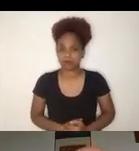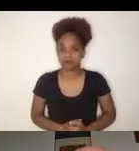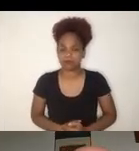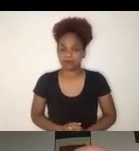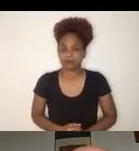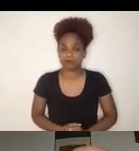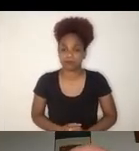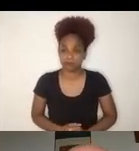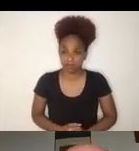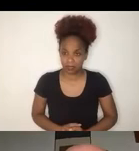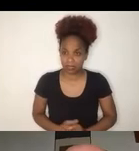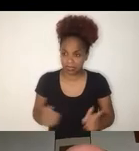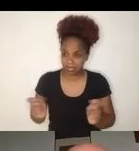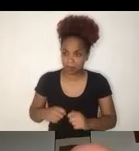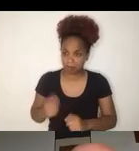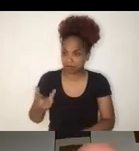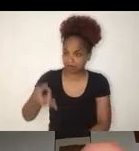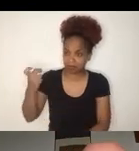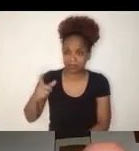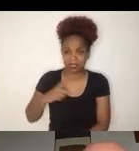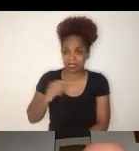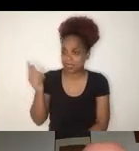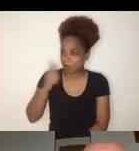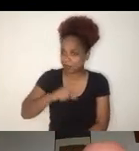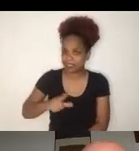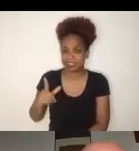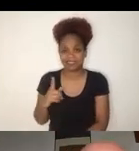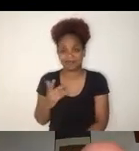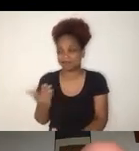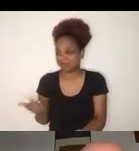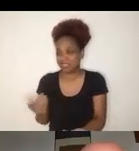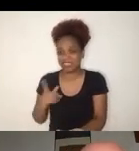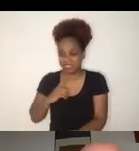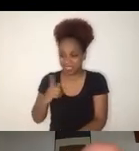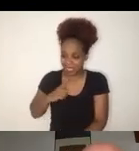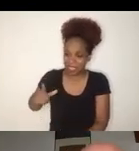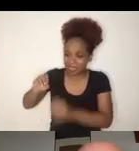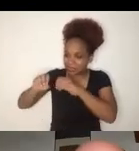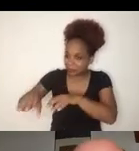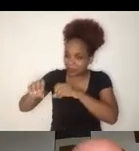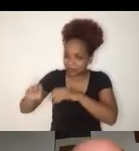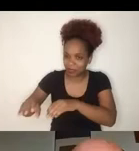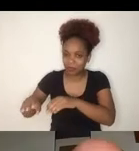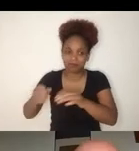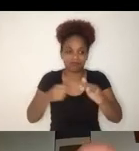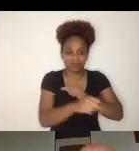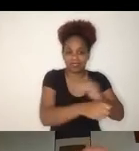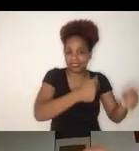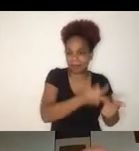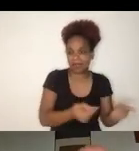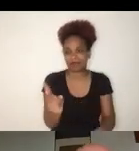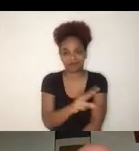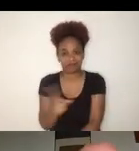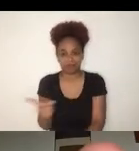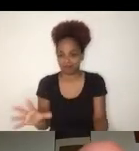And those people we call the needs. And this percentage is really very high in Brazil